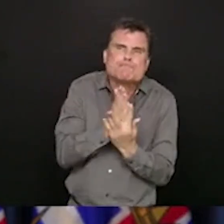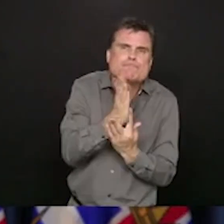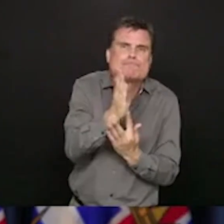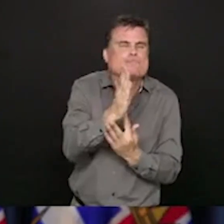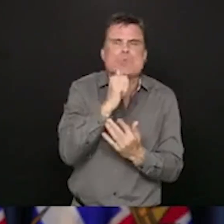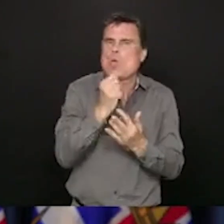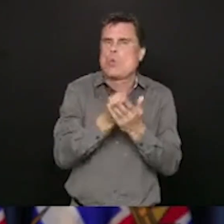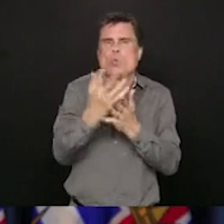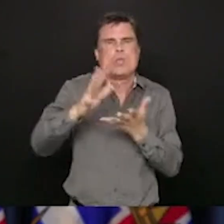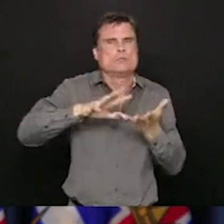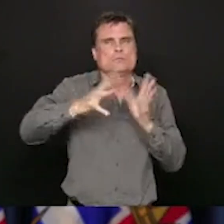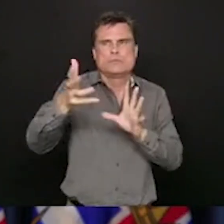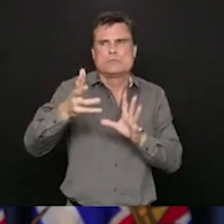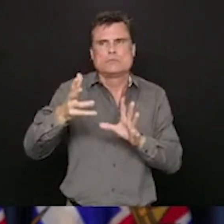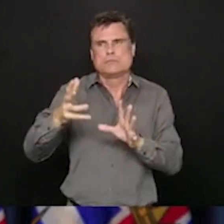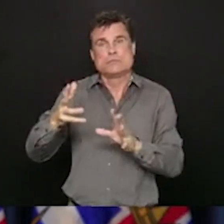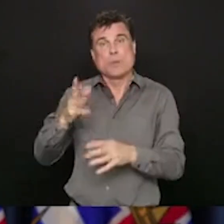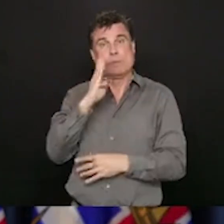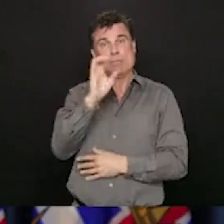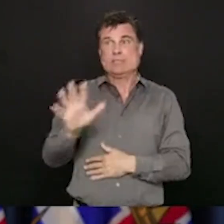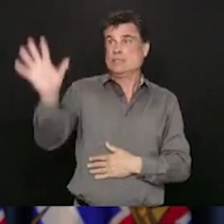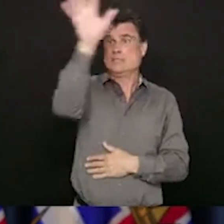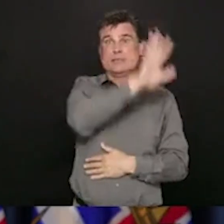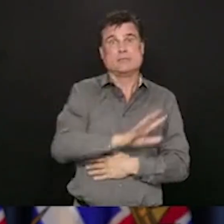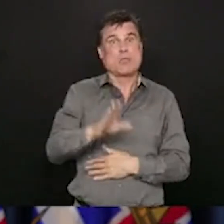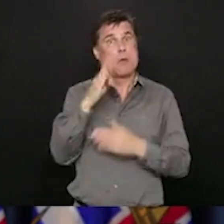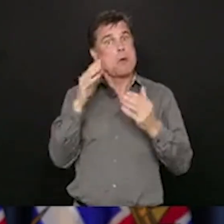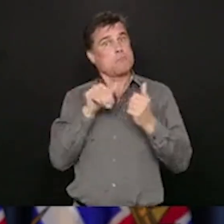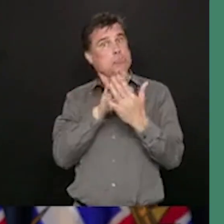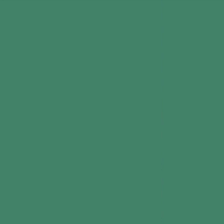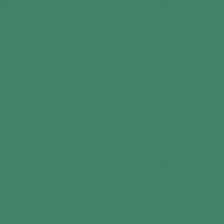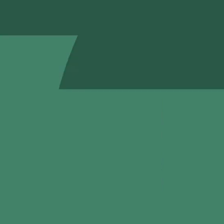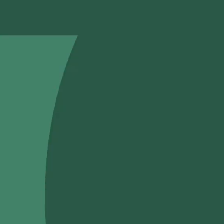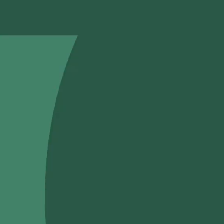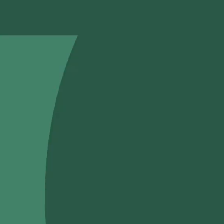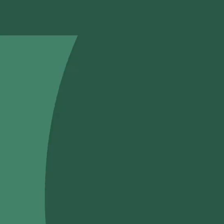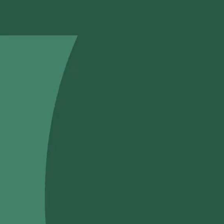to have confidence that all of us in this together will be successful.